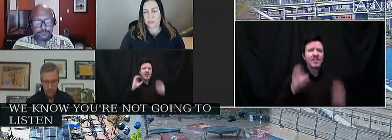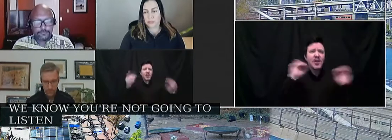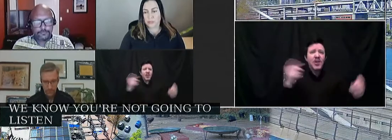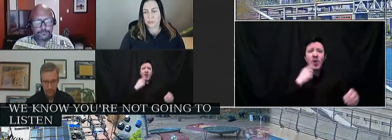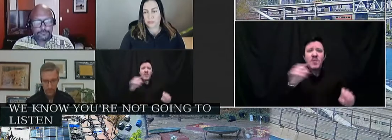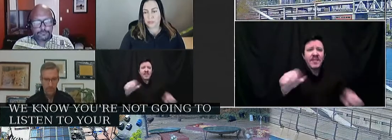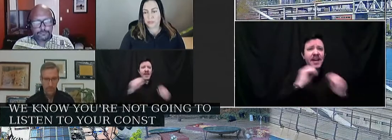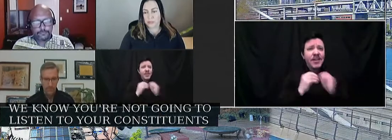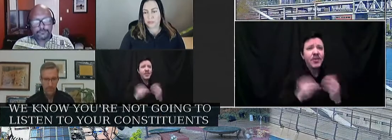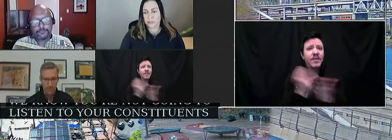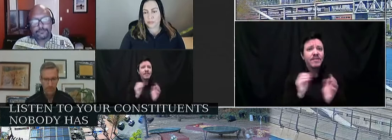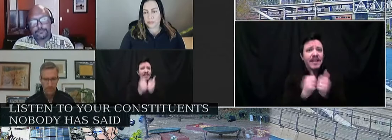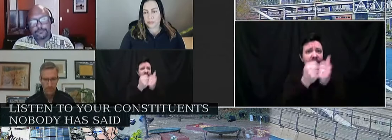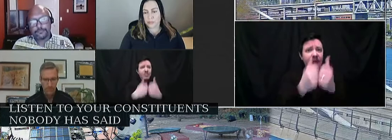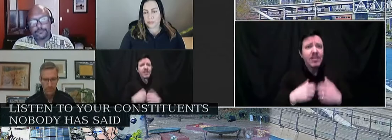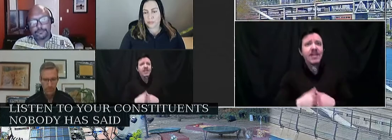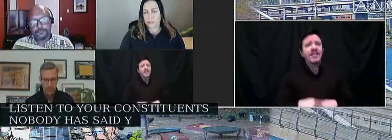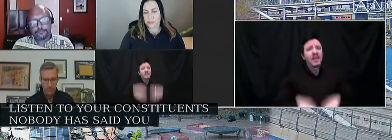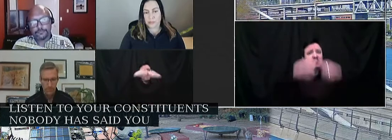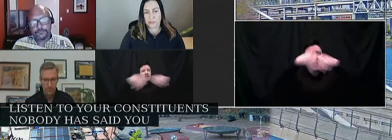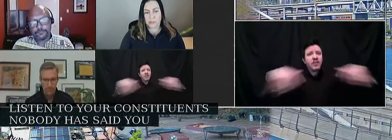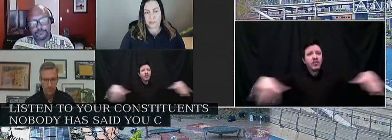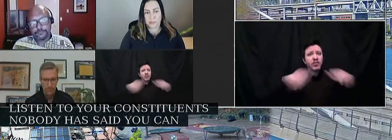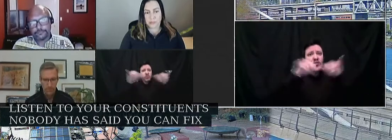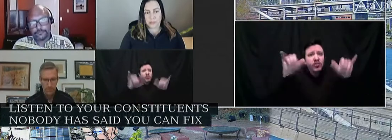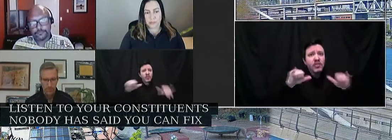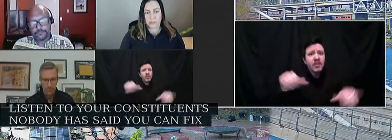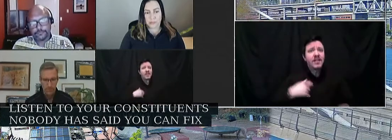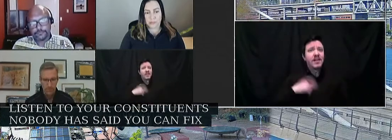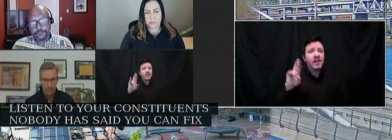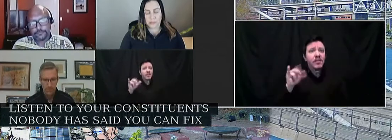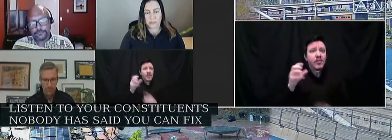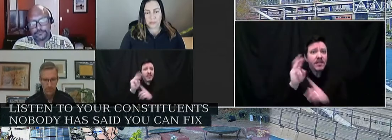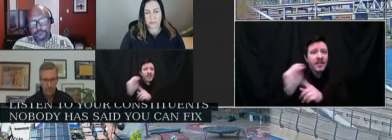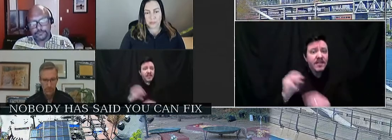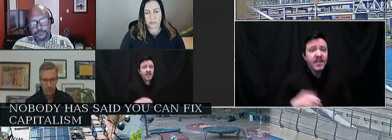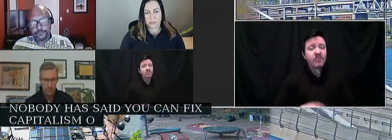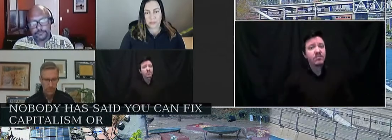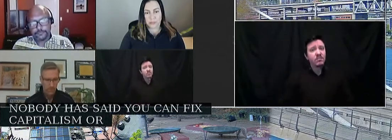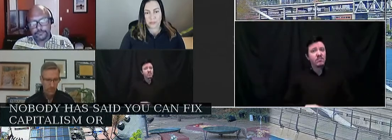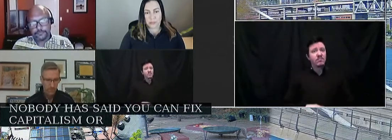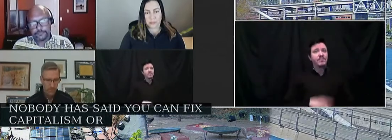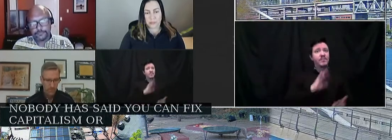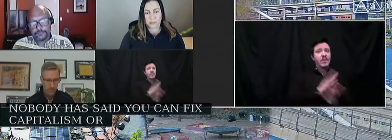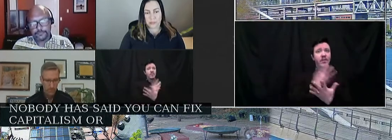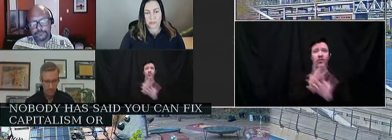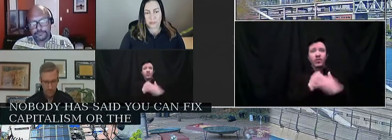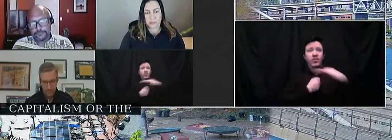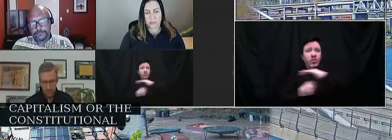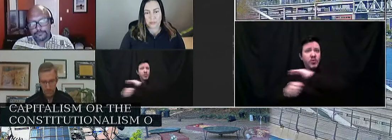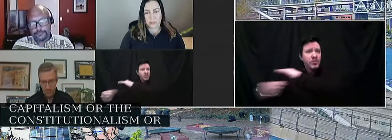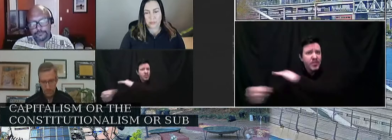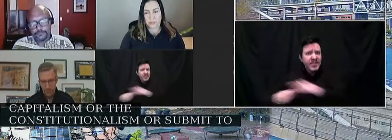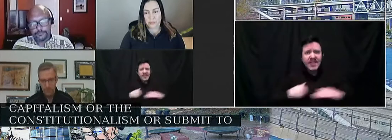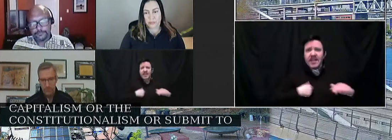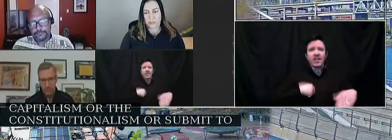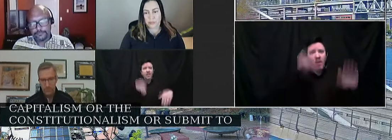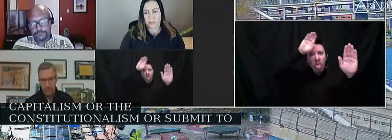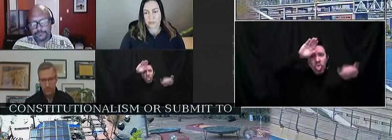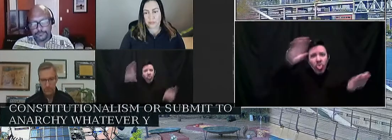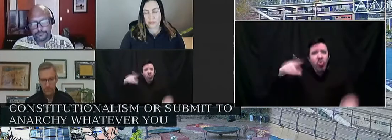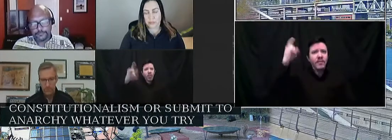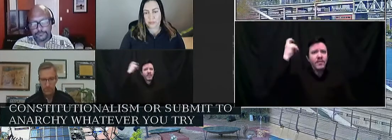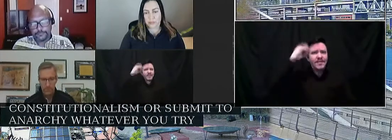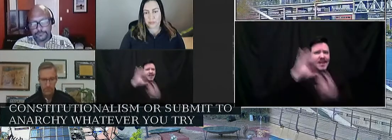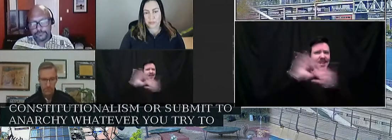or institutional racism or the prison industrial complex or submit to anarchy or whatever you try to say. But you're not even